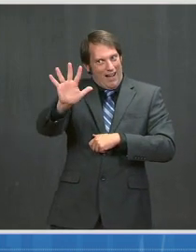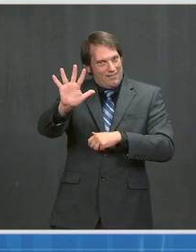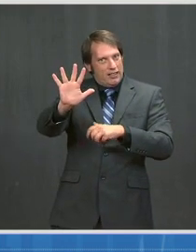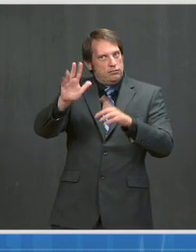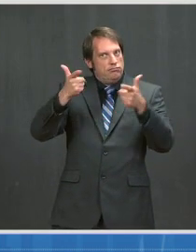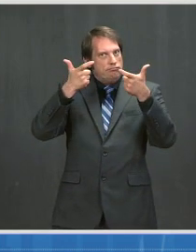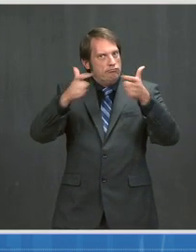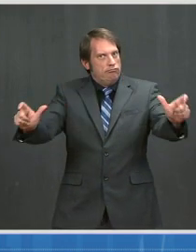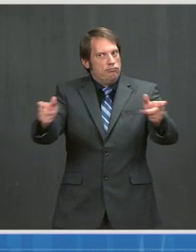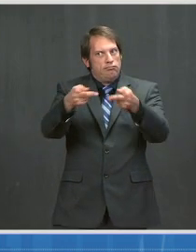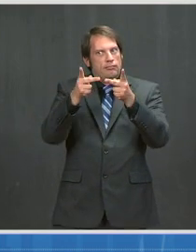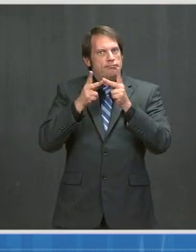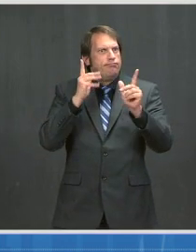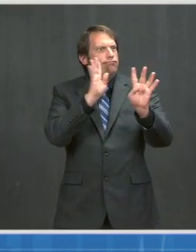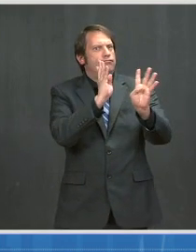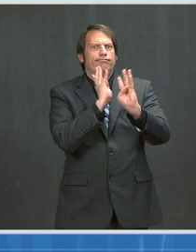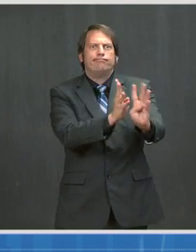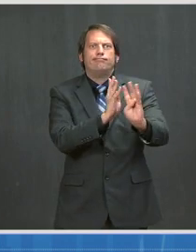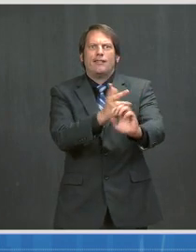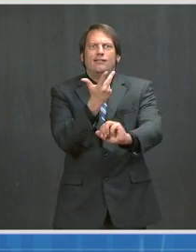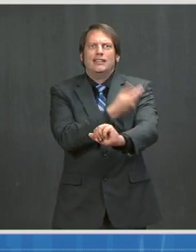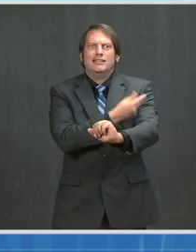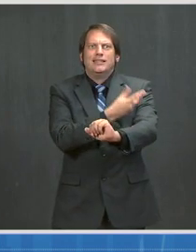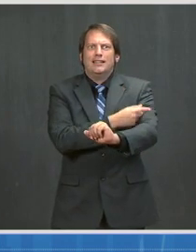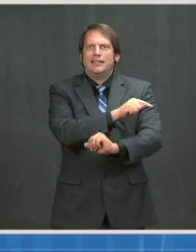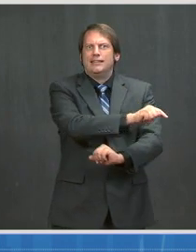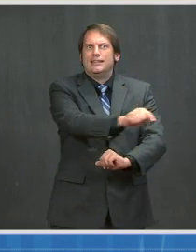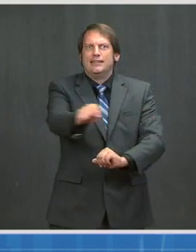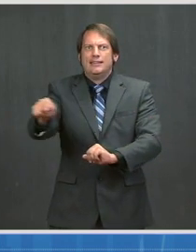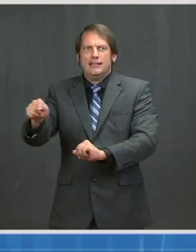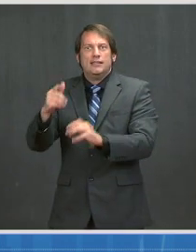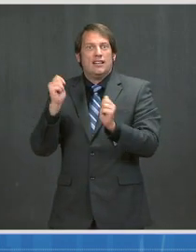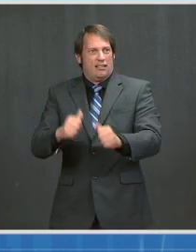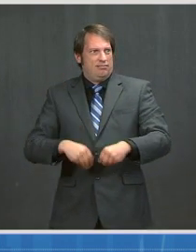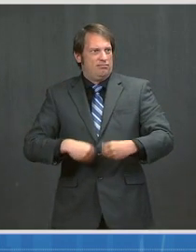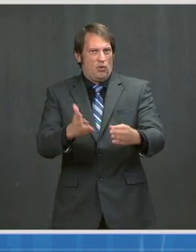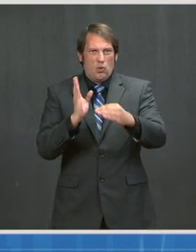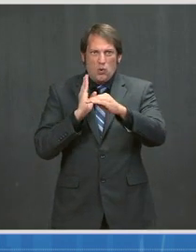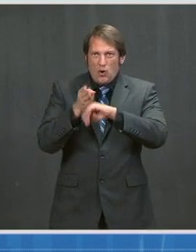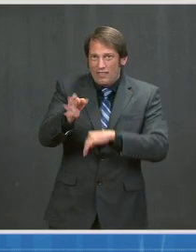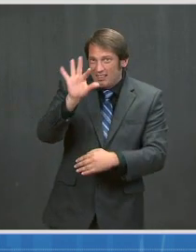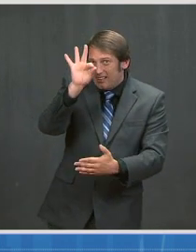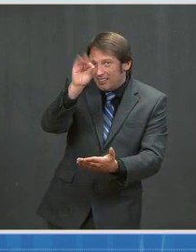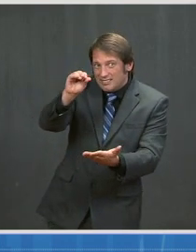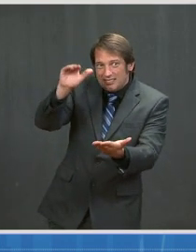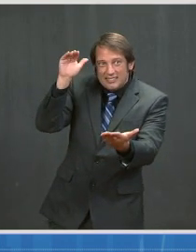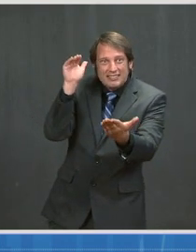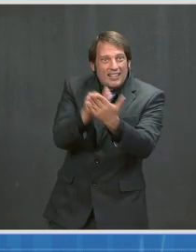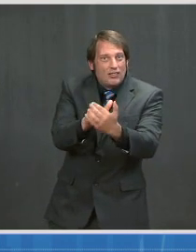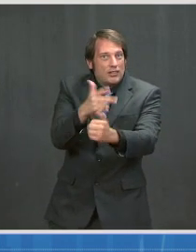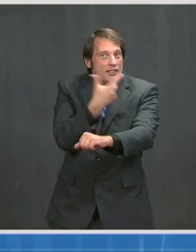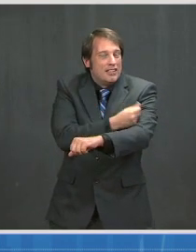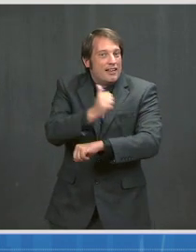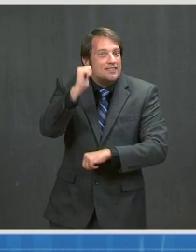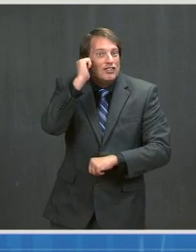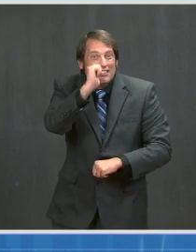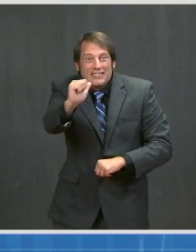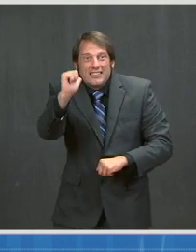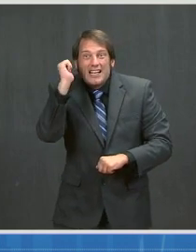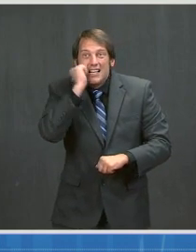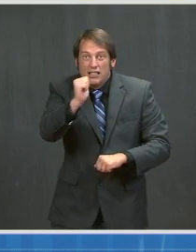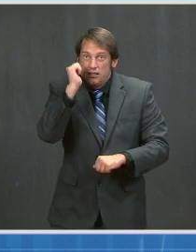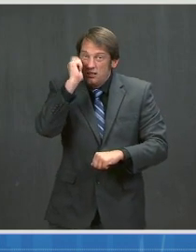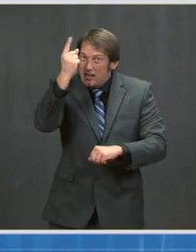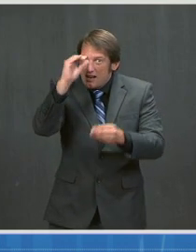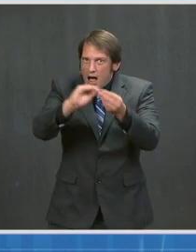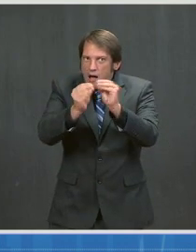to administer over 95,000 shots per day. And that number is going to continue to grow as we bring additional sites online.